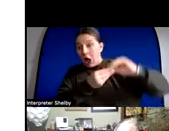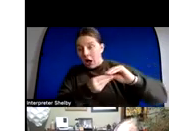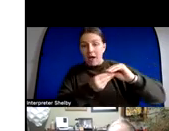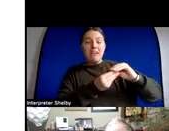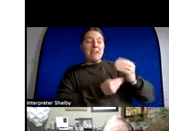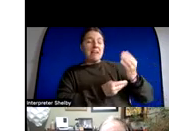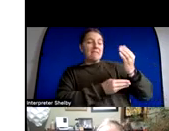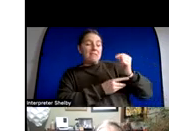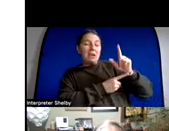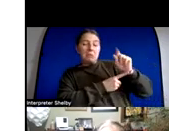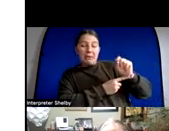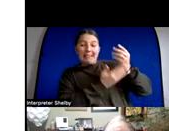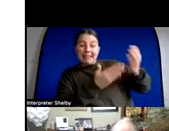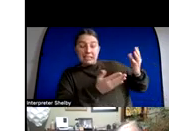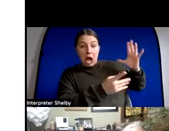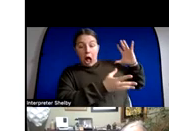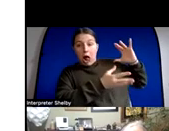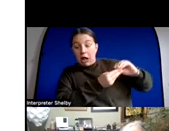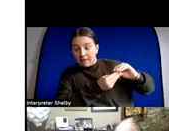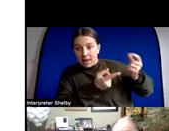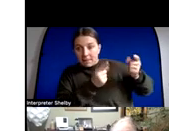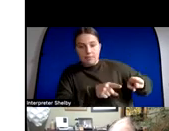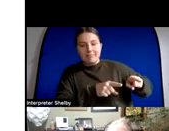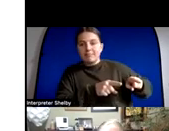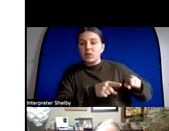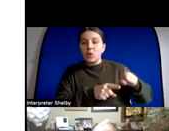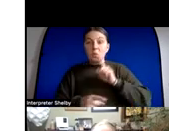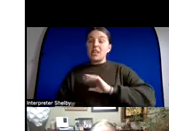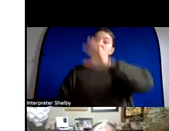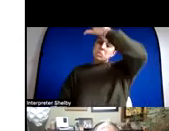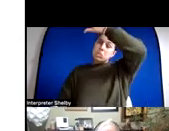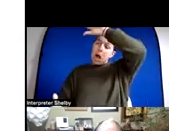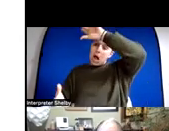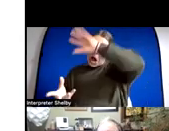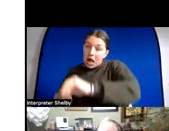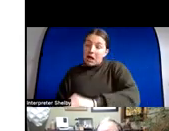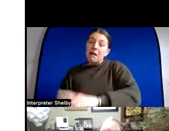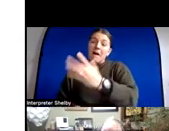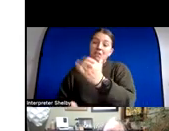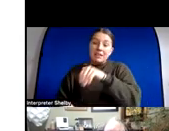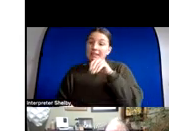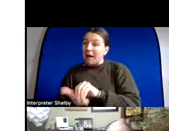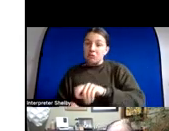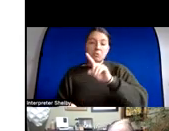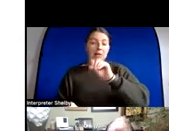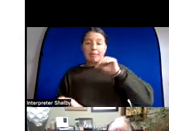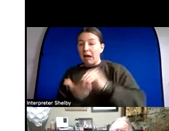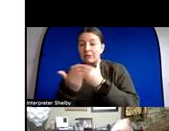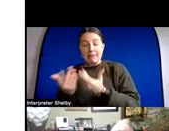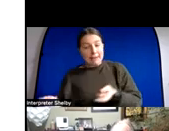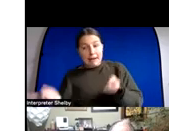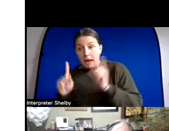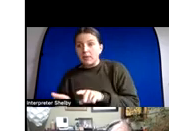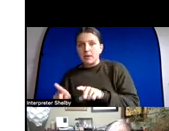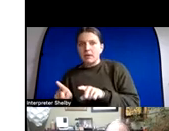ten fifteen thousand factors what was the crucial factor or what was the specially right